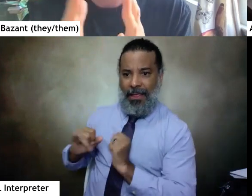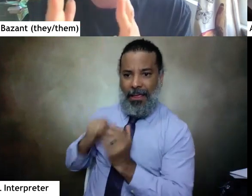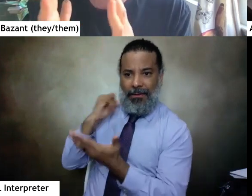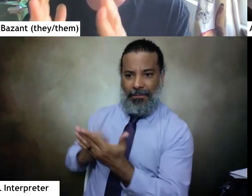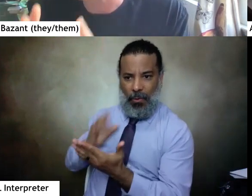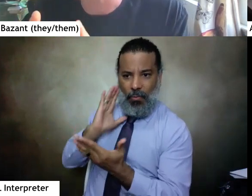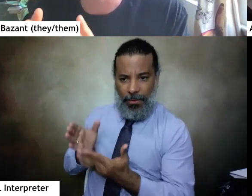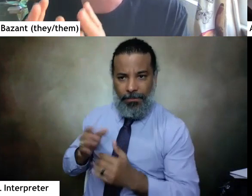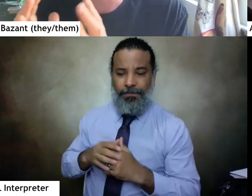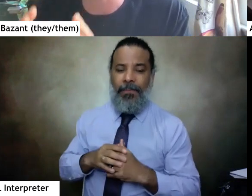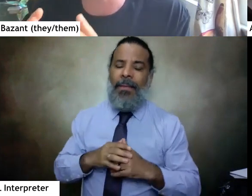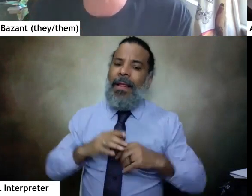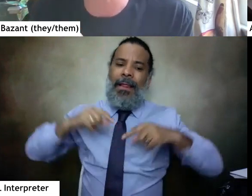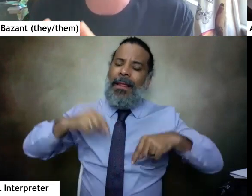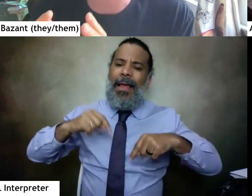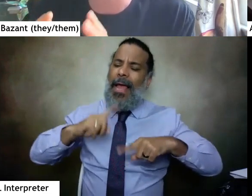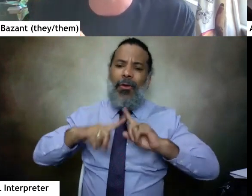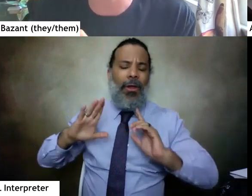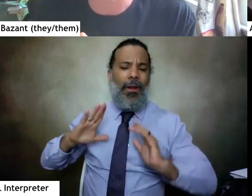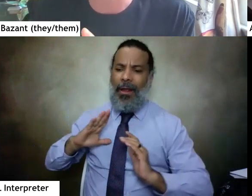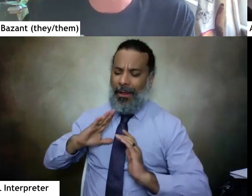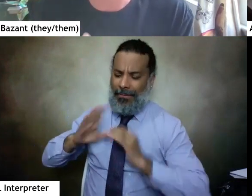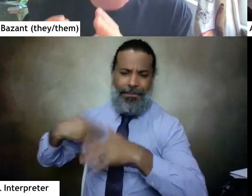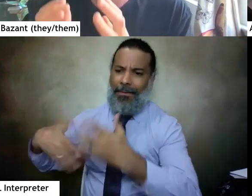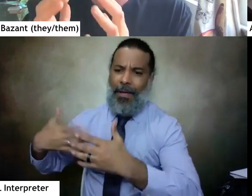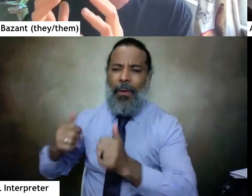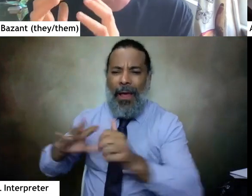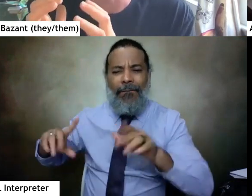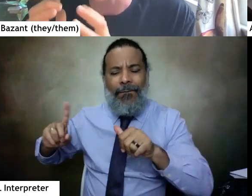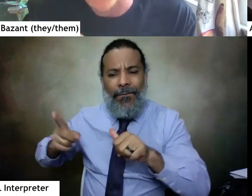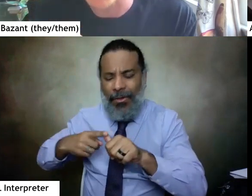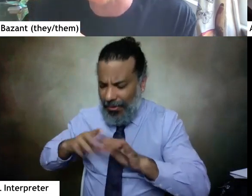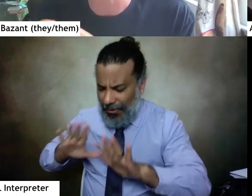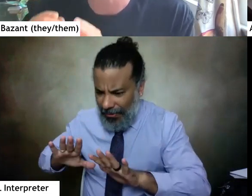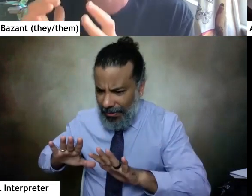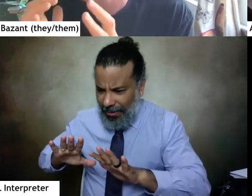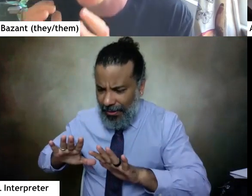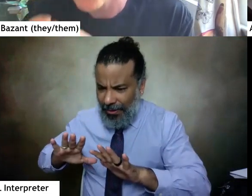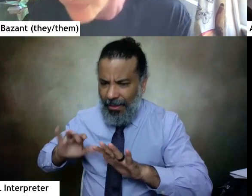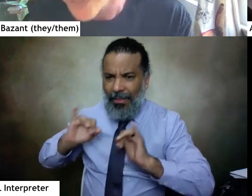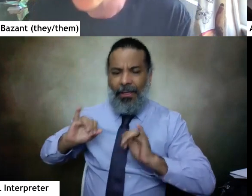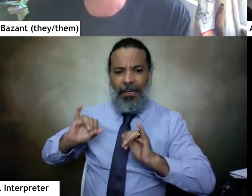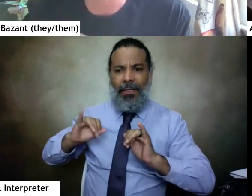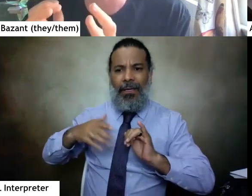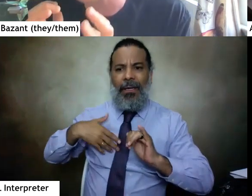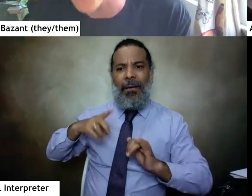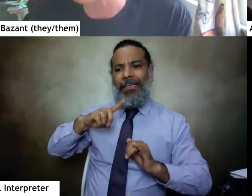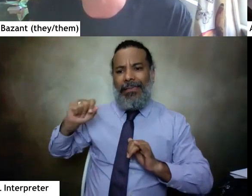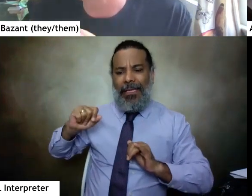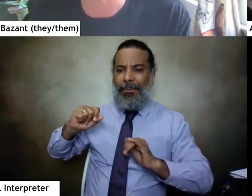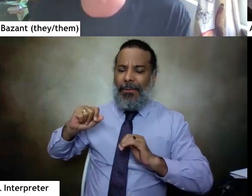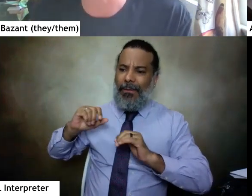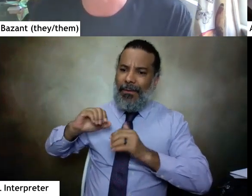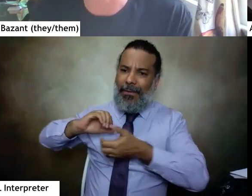I knew we couldn't move forward on this portrait without my disabled comrades and